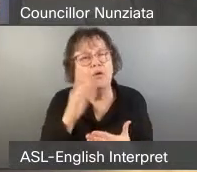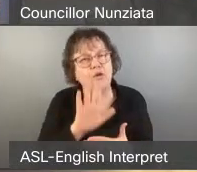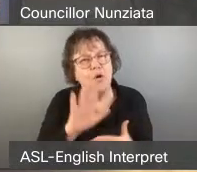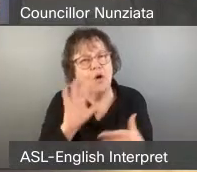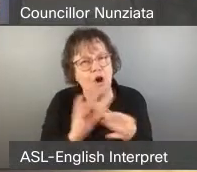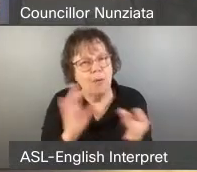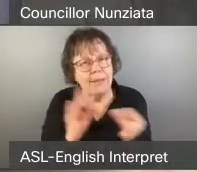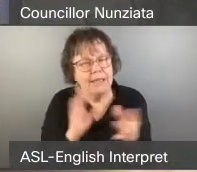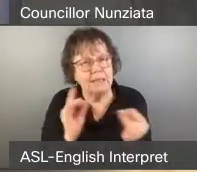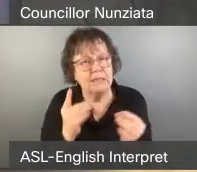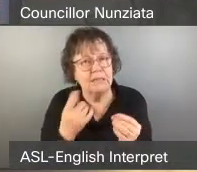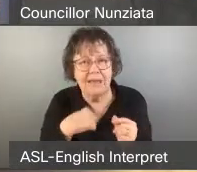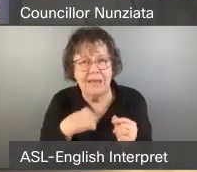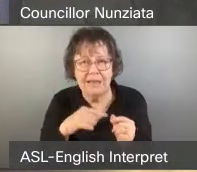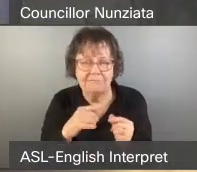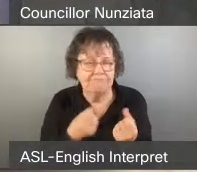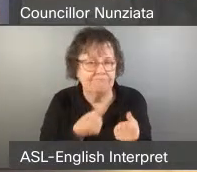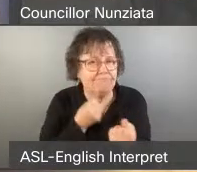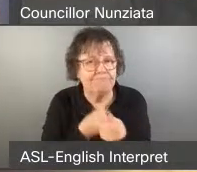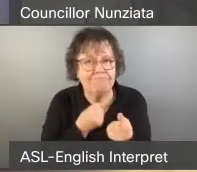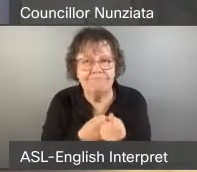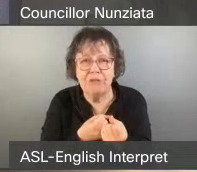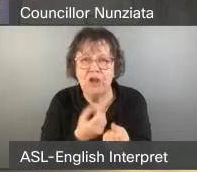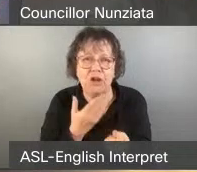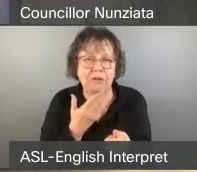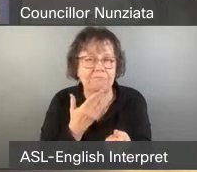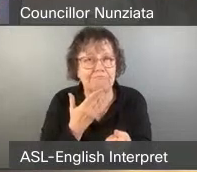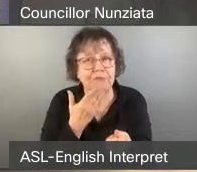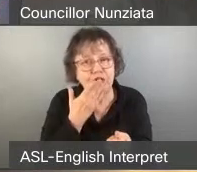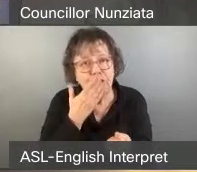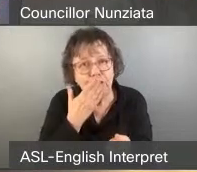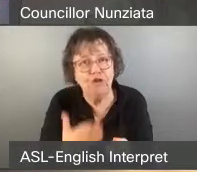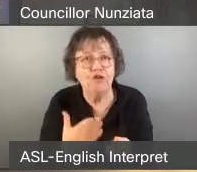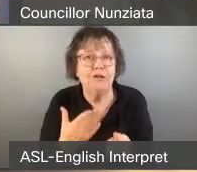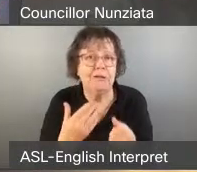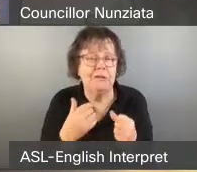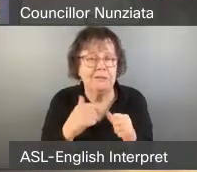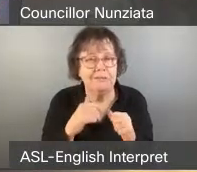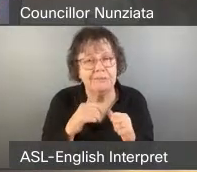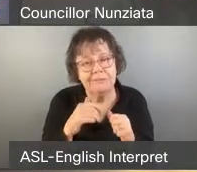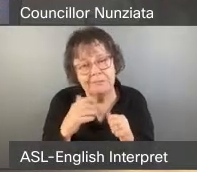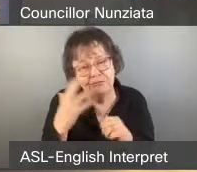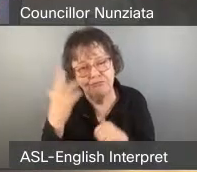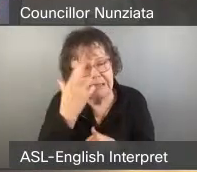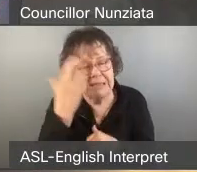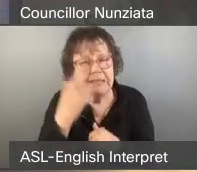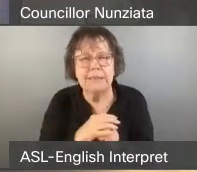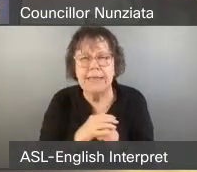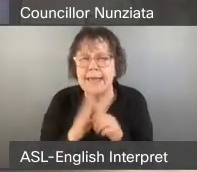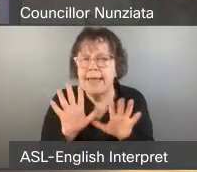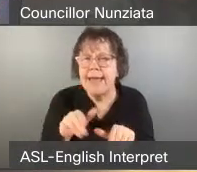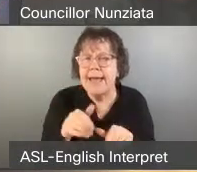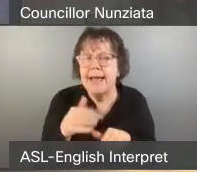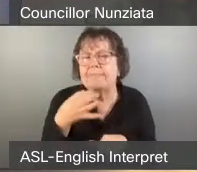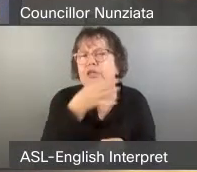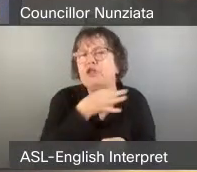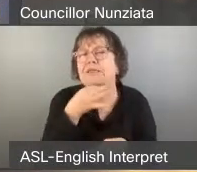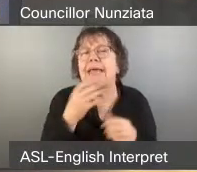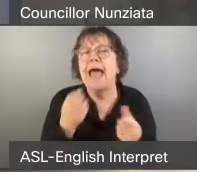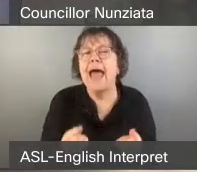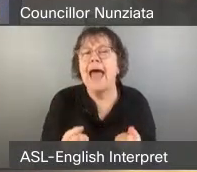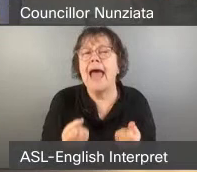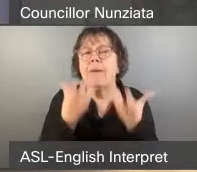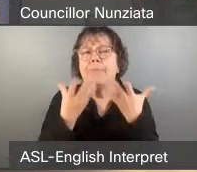really for a good cause. And how many of these centers do you think is in existence